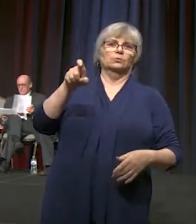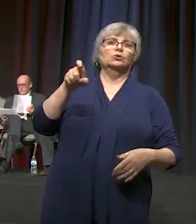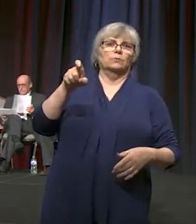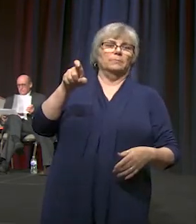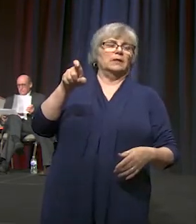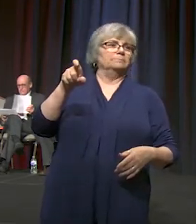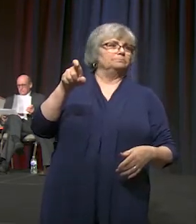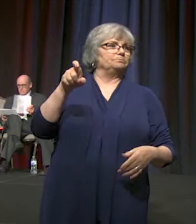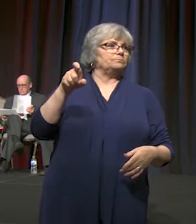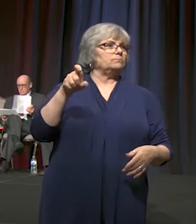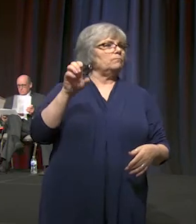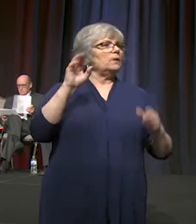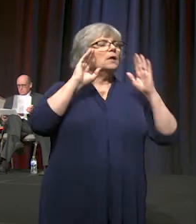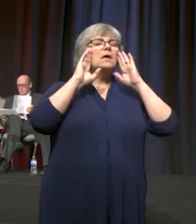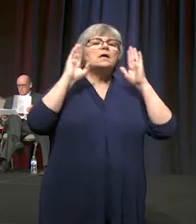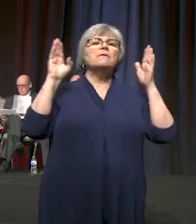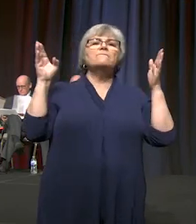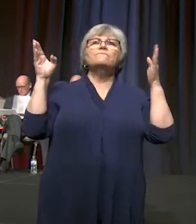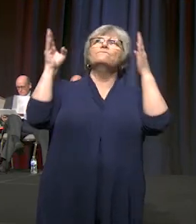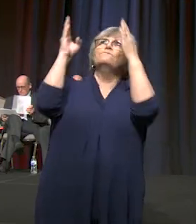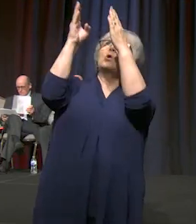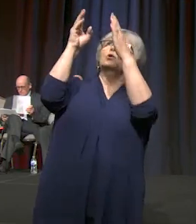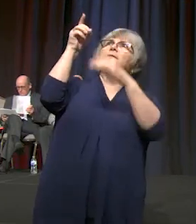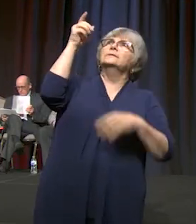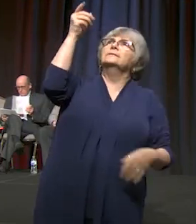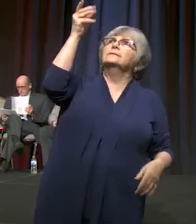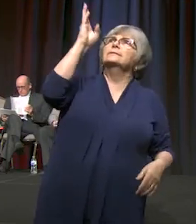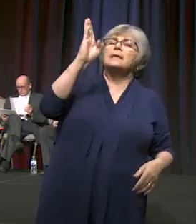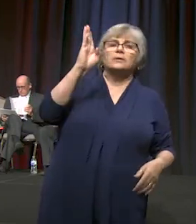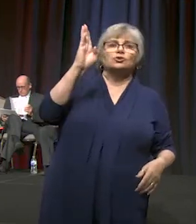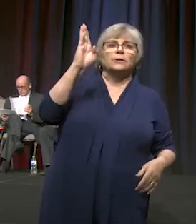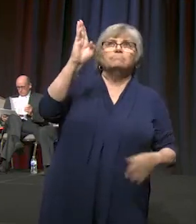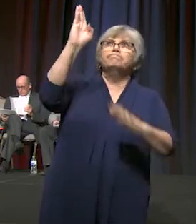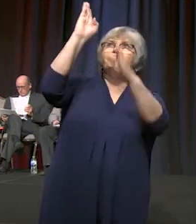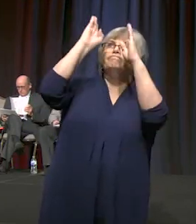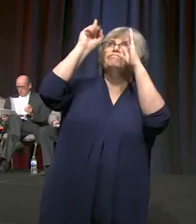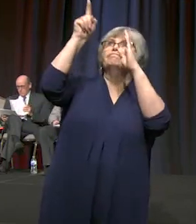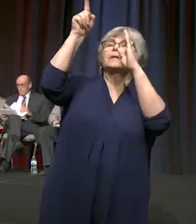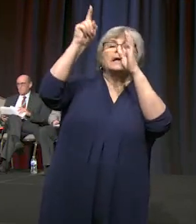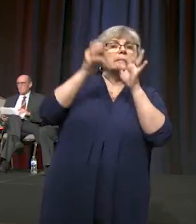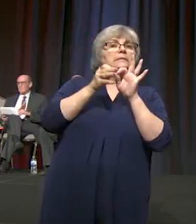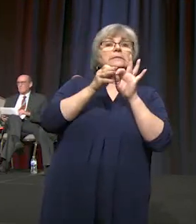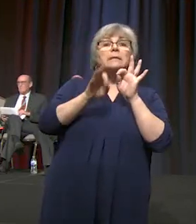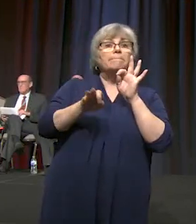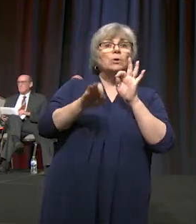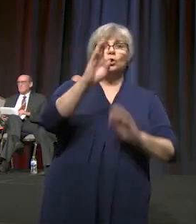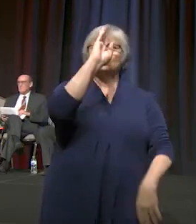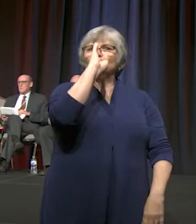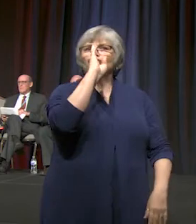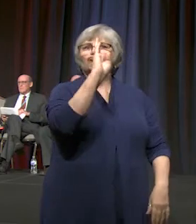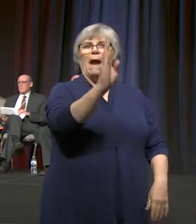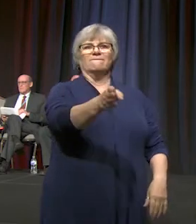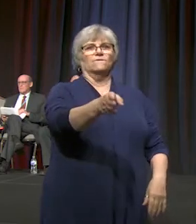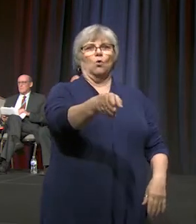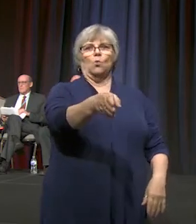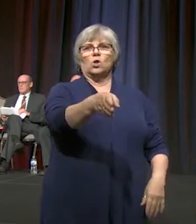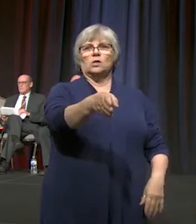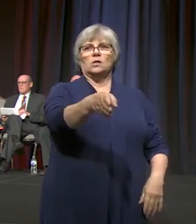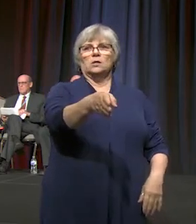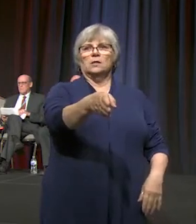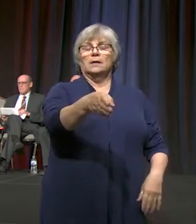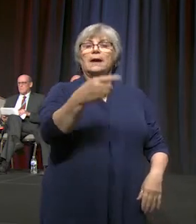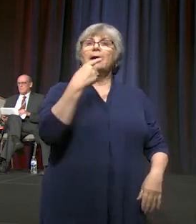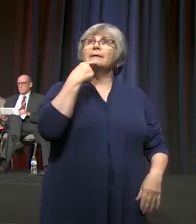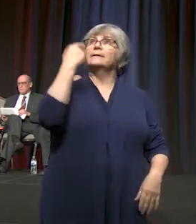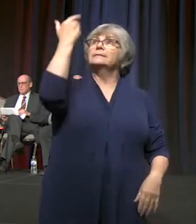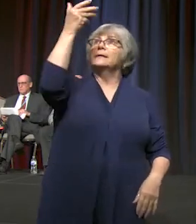It focuses our attention on God. It is simple. It is straightforward. And it says,